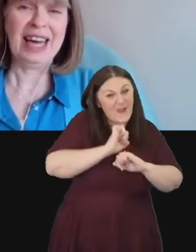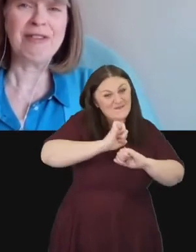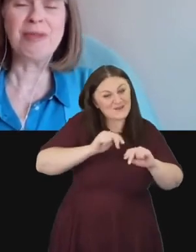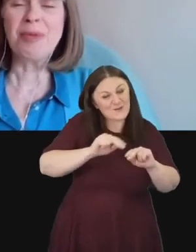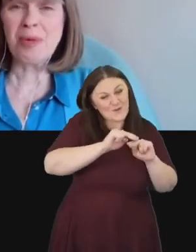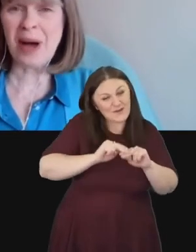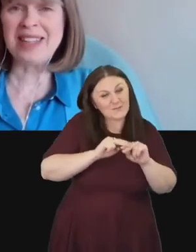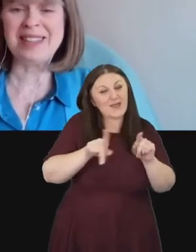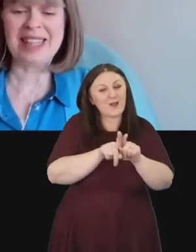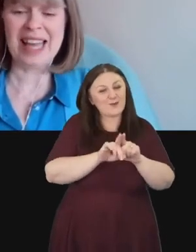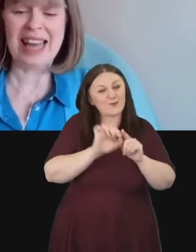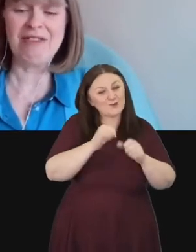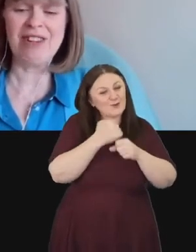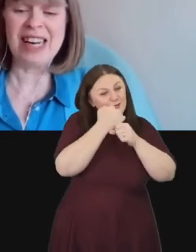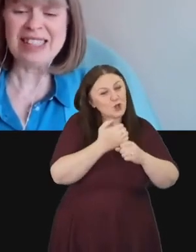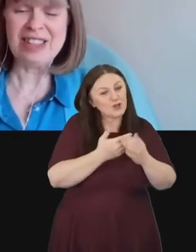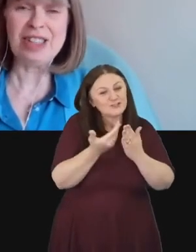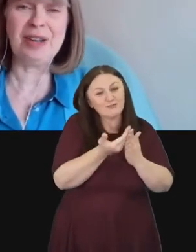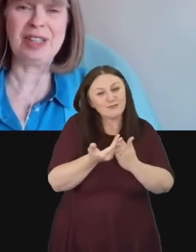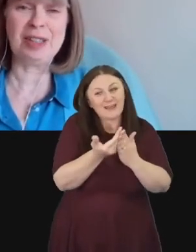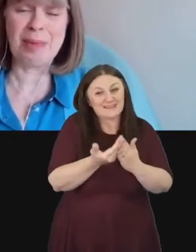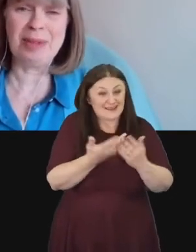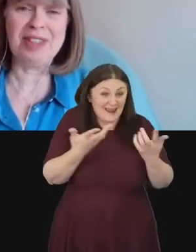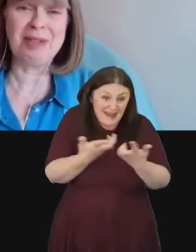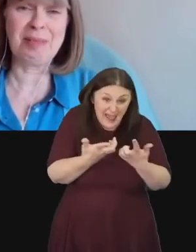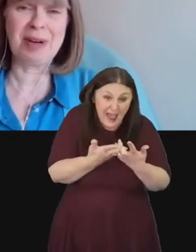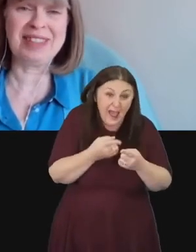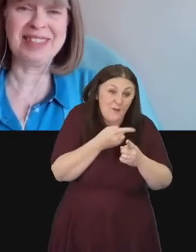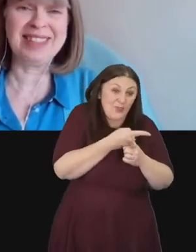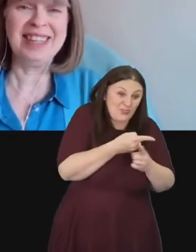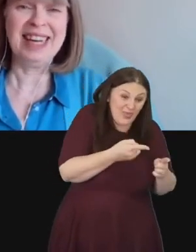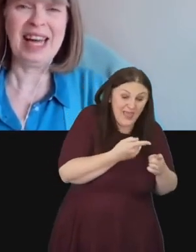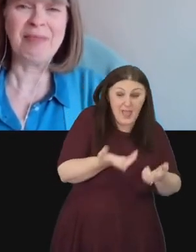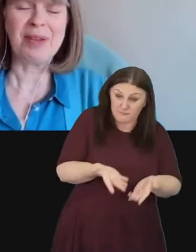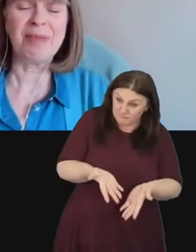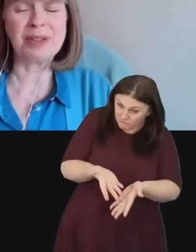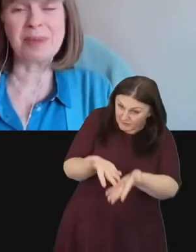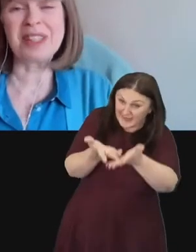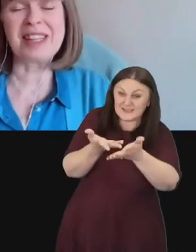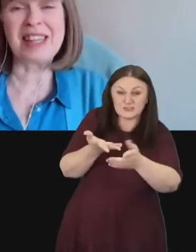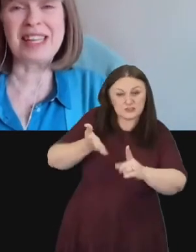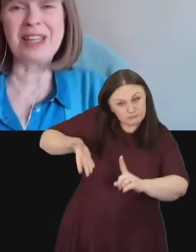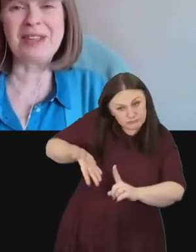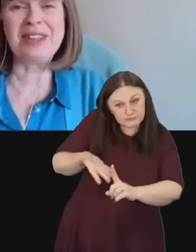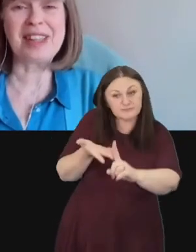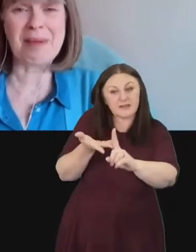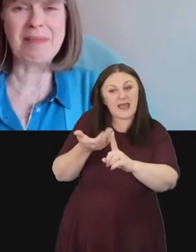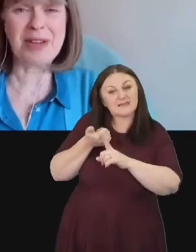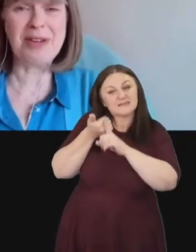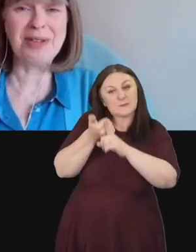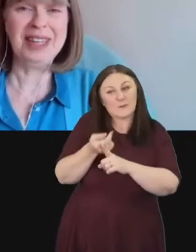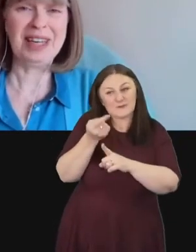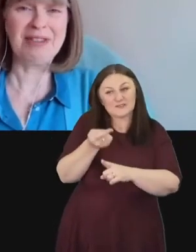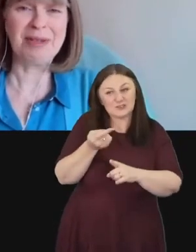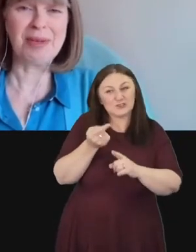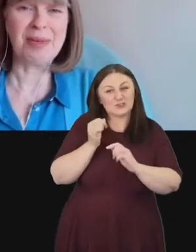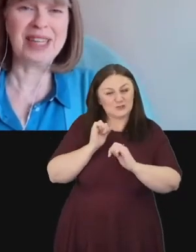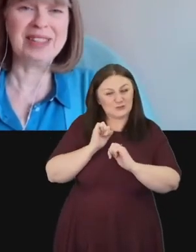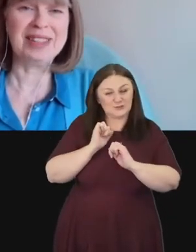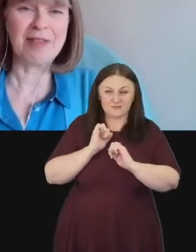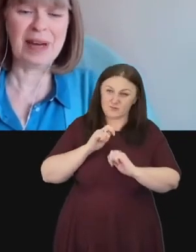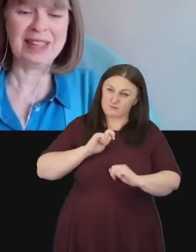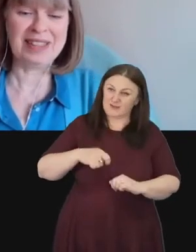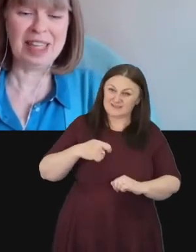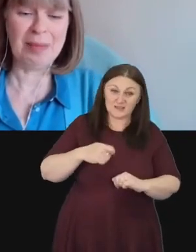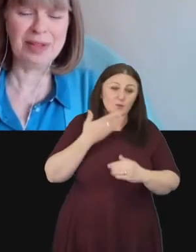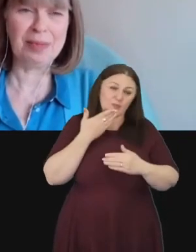Reading for all the ways that they have released you and supported you as president. We just want to say thank you to them too for all the